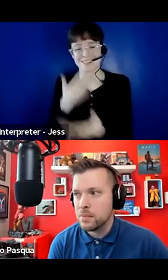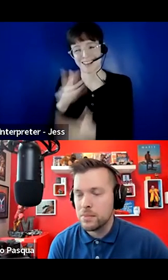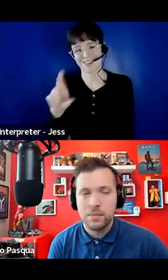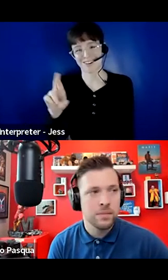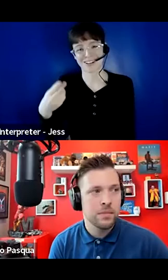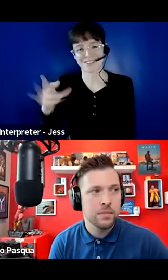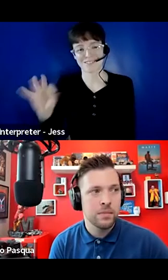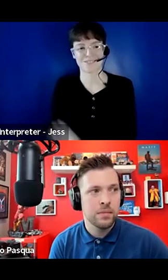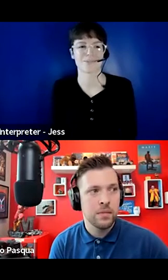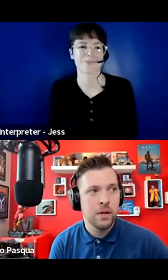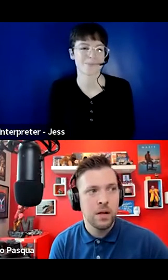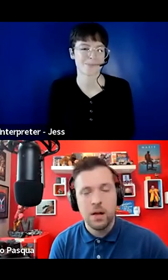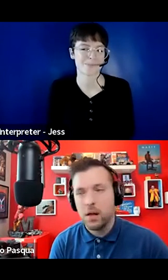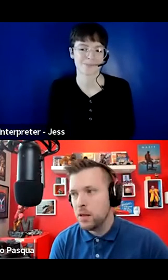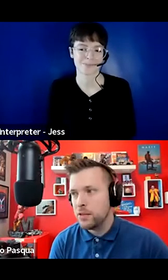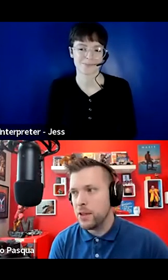this.